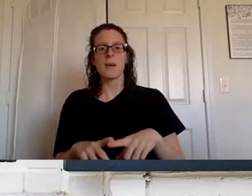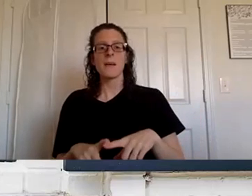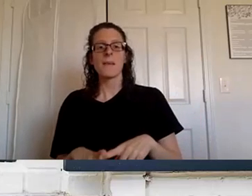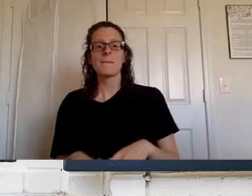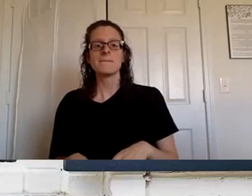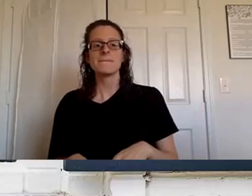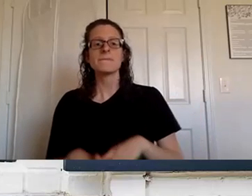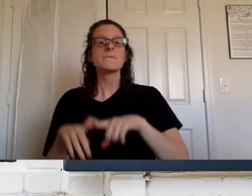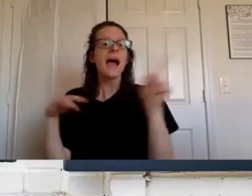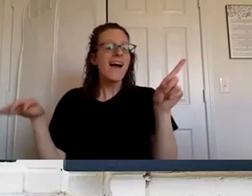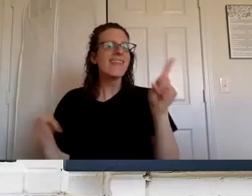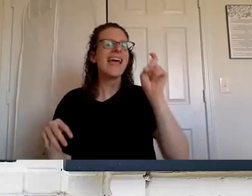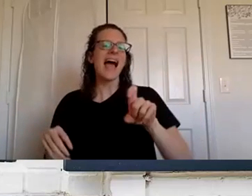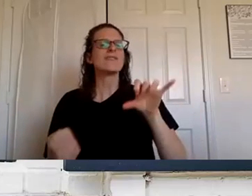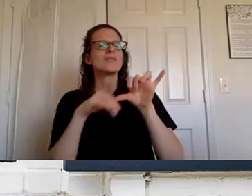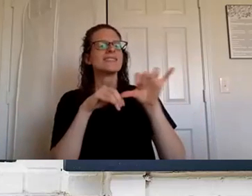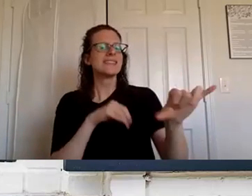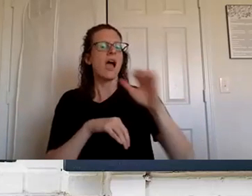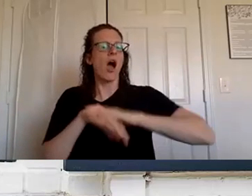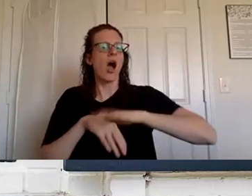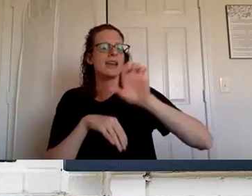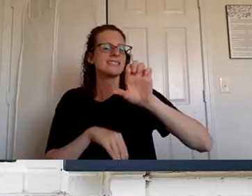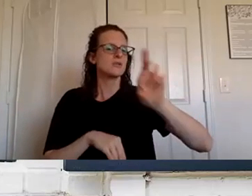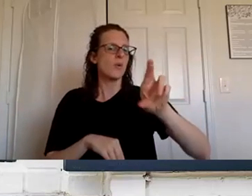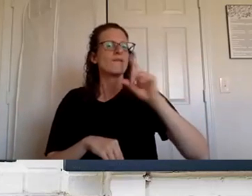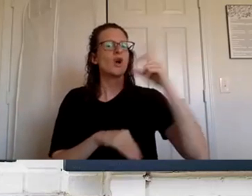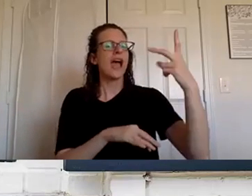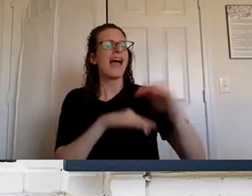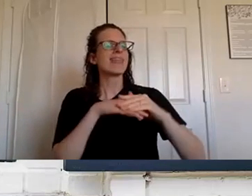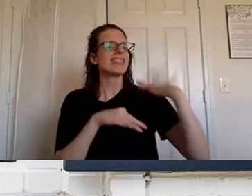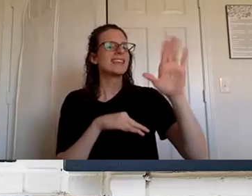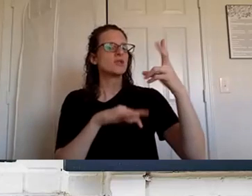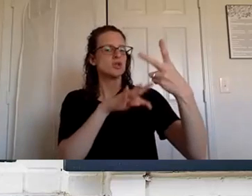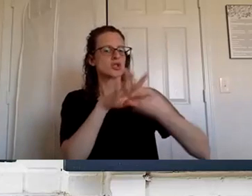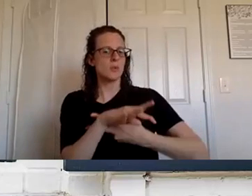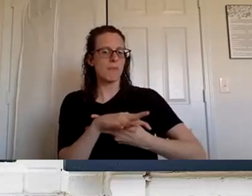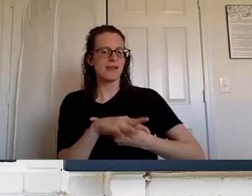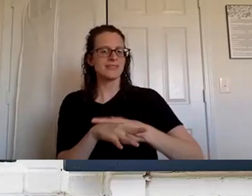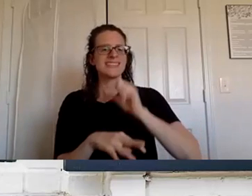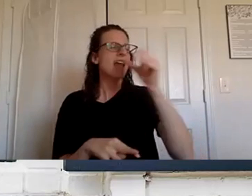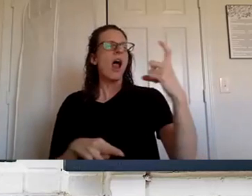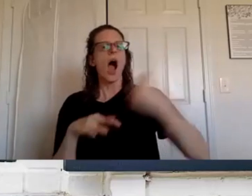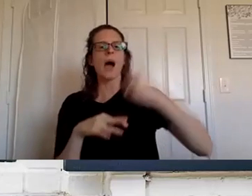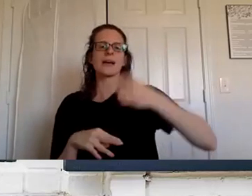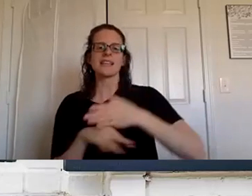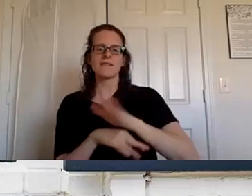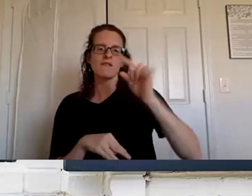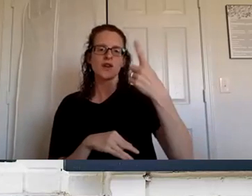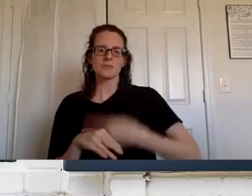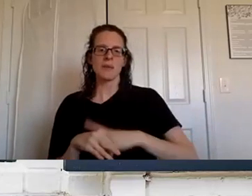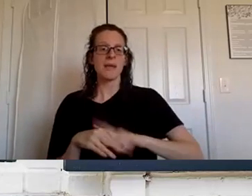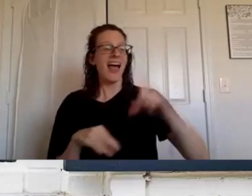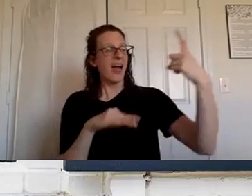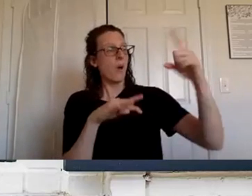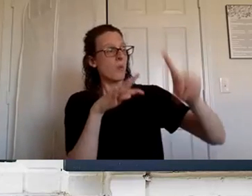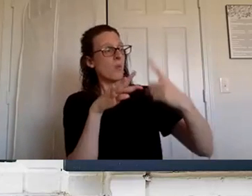have to stay on essential rewards for two months for you to get that bonus so it's not automatic after the first month but that is really easy